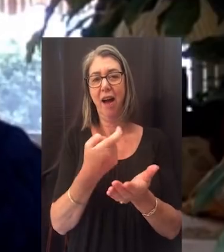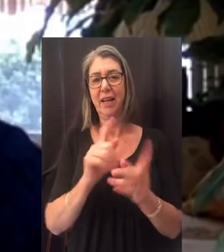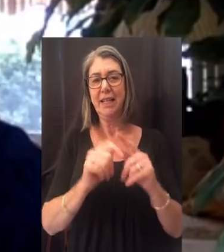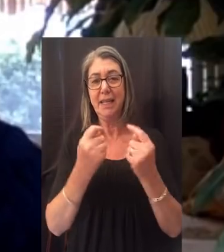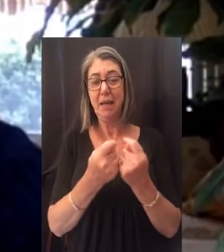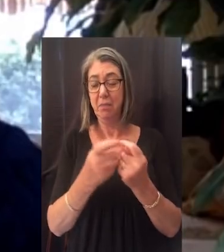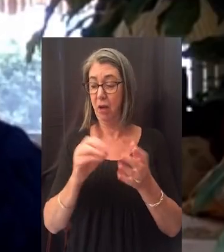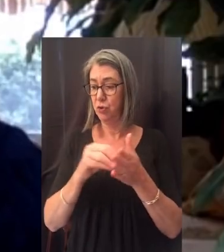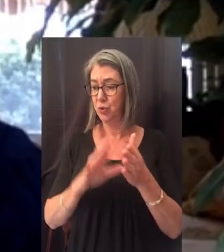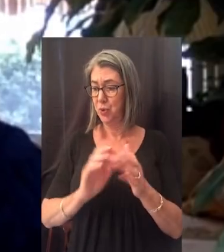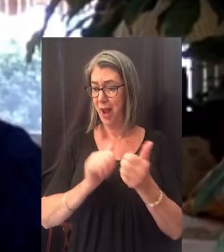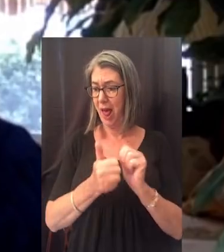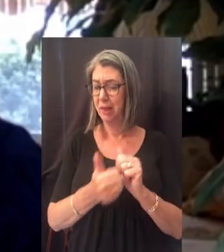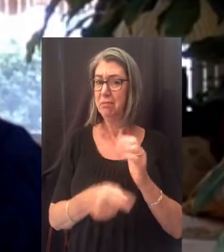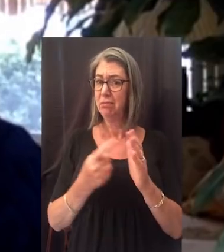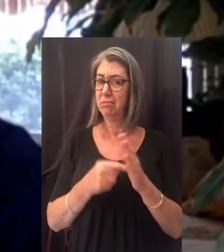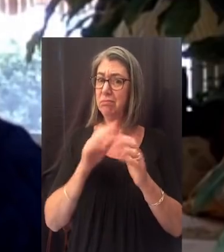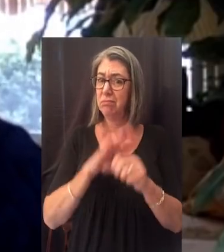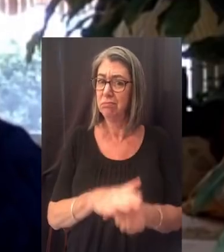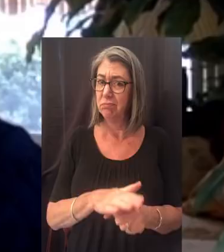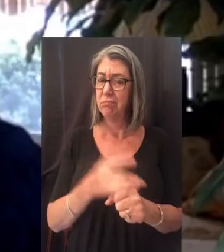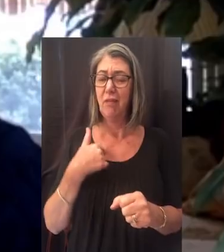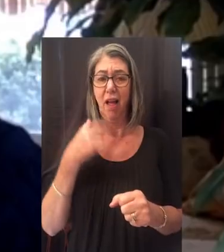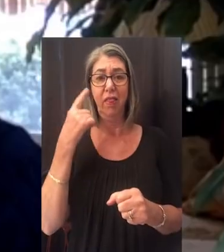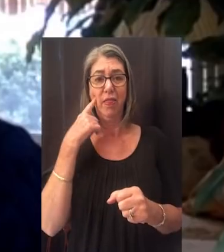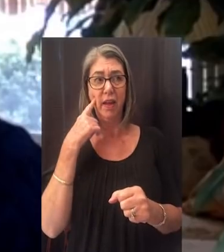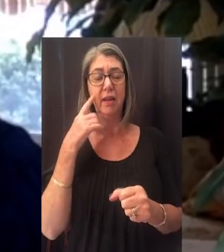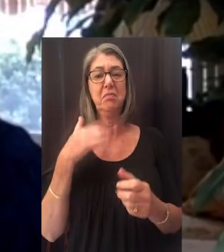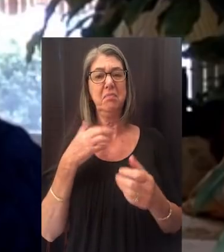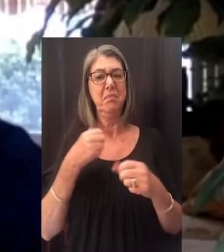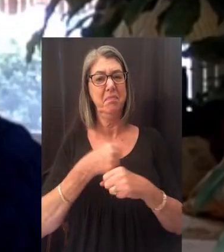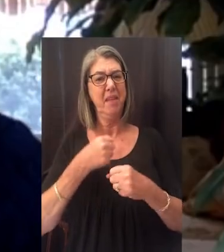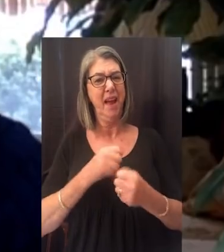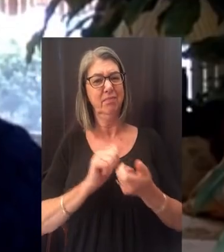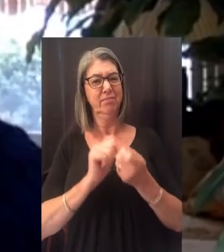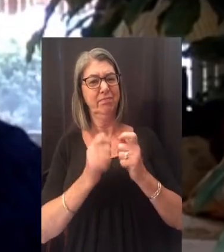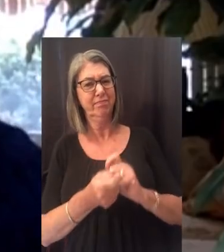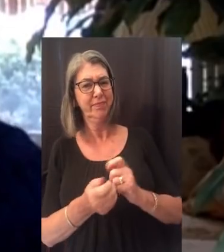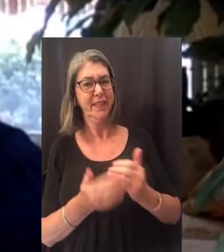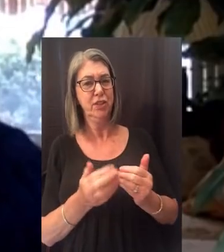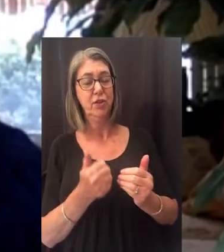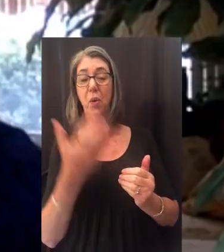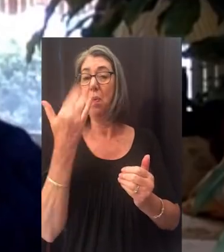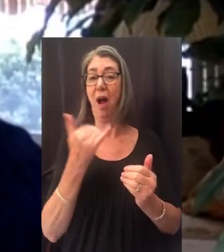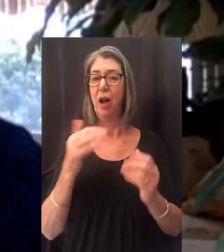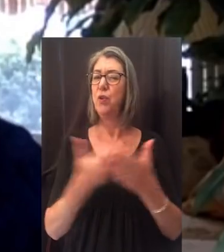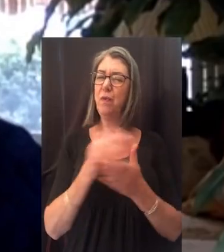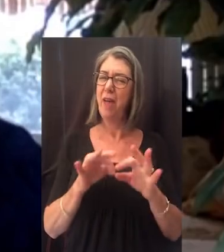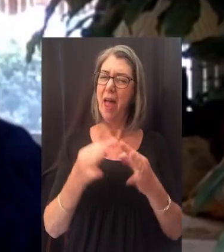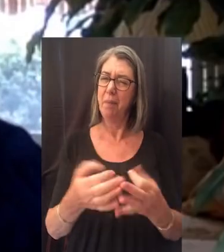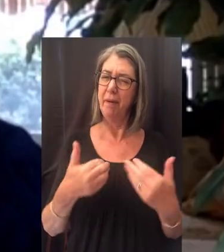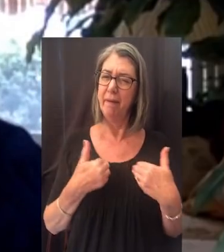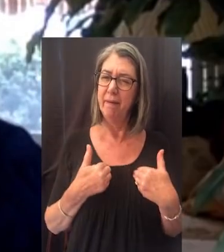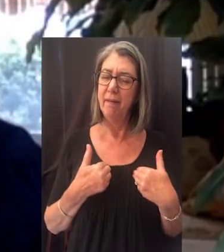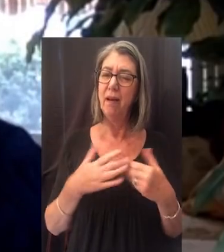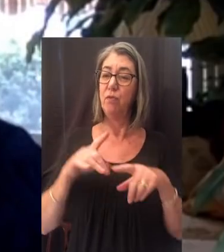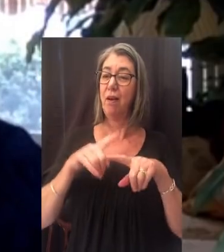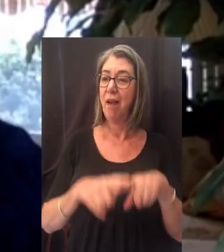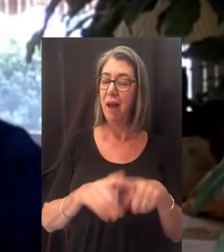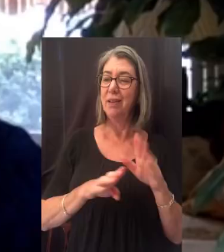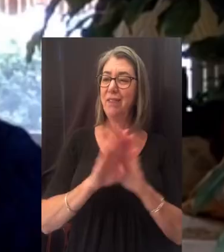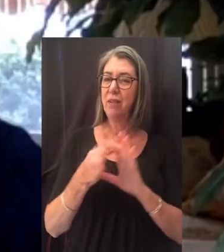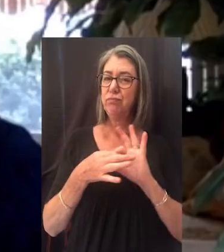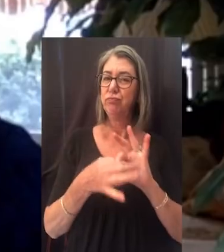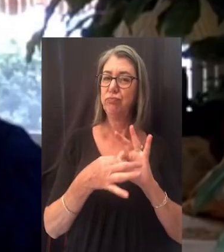-athlete was stressful at times, I believe this made the adjustment easier by having a new family. I relied on and developed